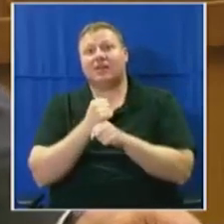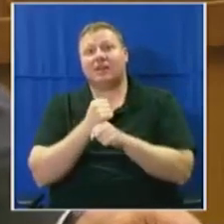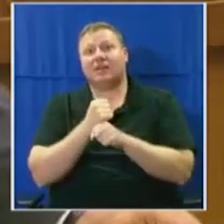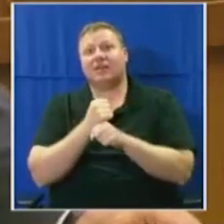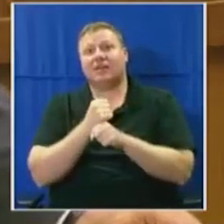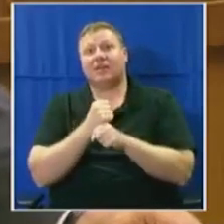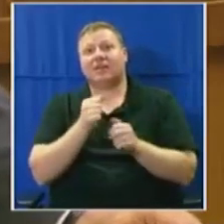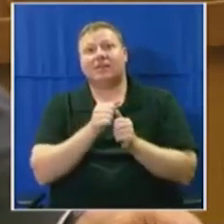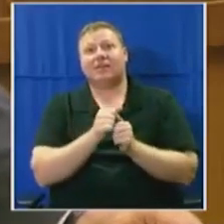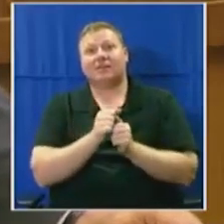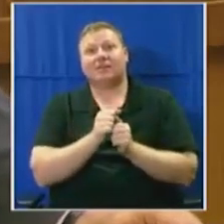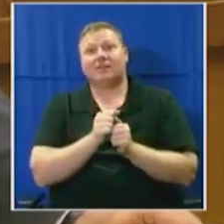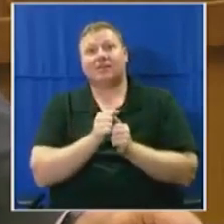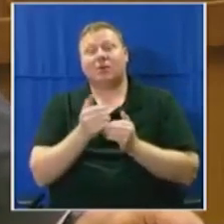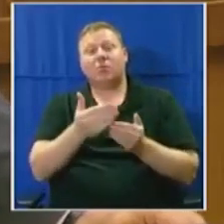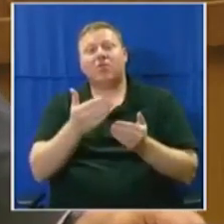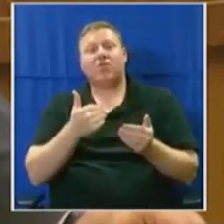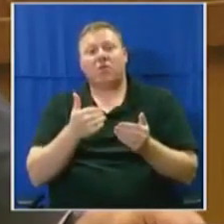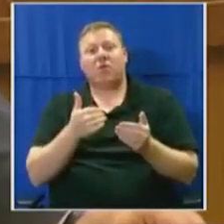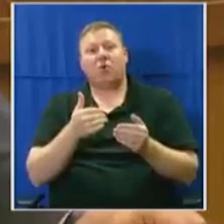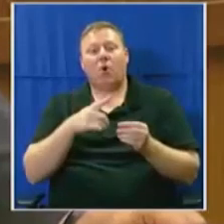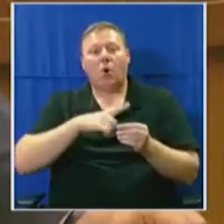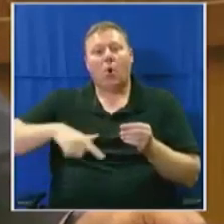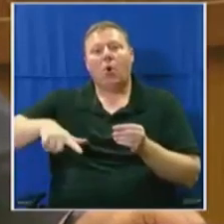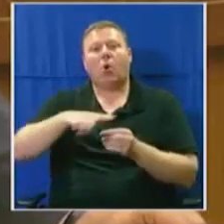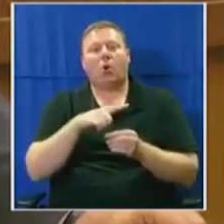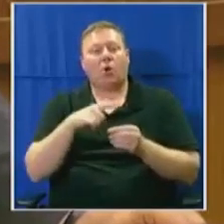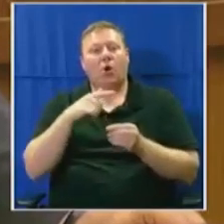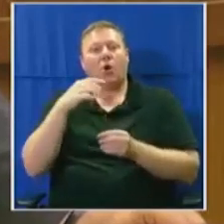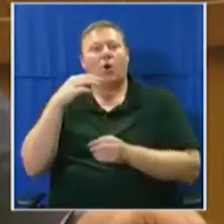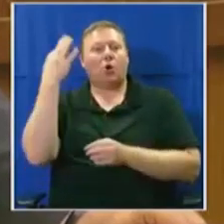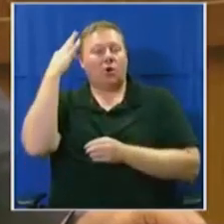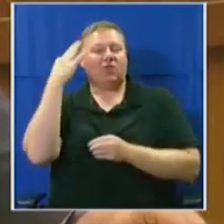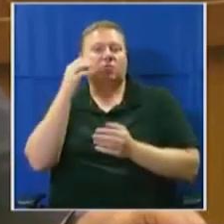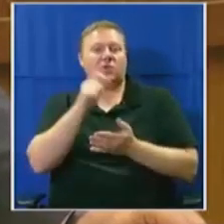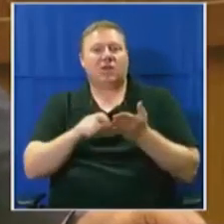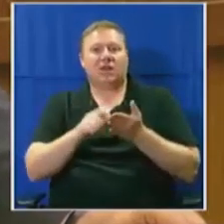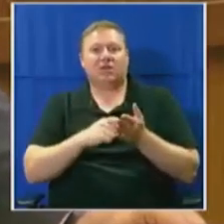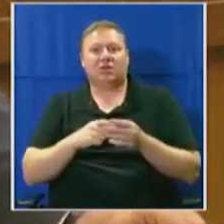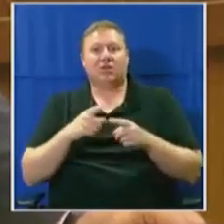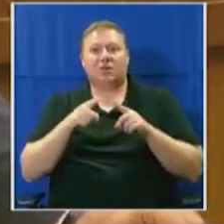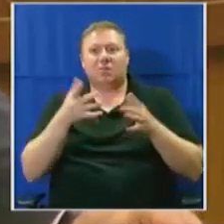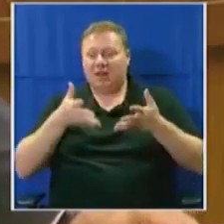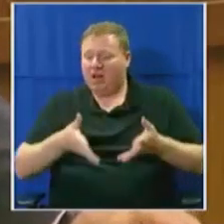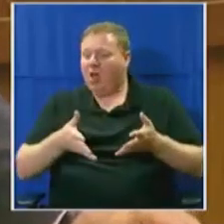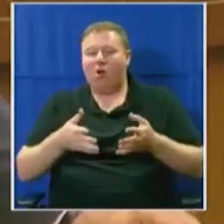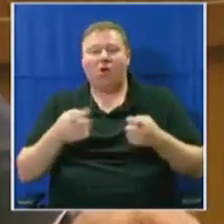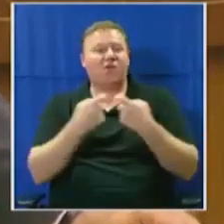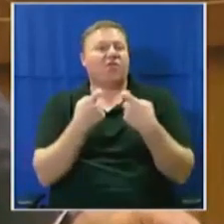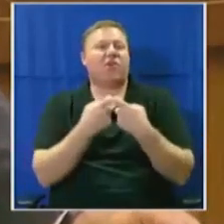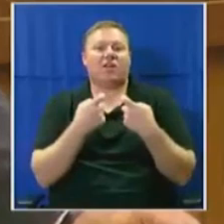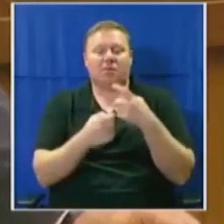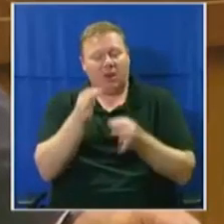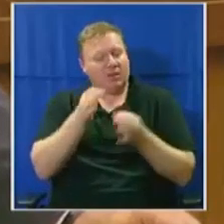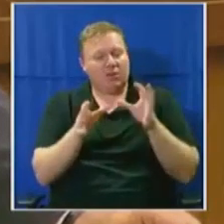local government election, and the political fight will continue at that stage. But at this stage, today is not the day for political fighting. It's not